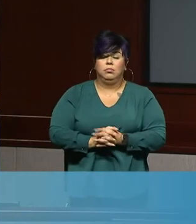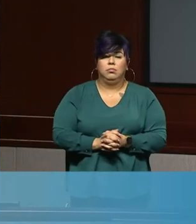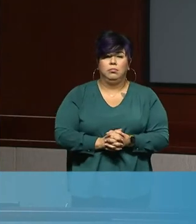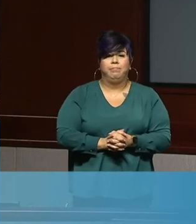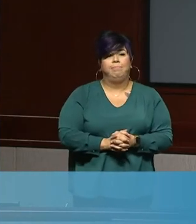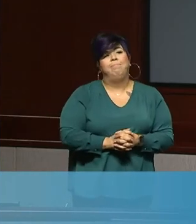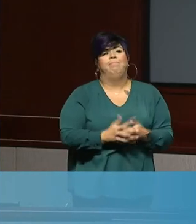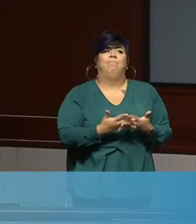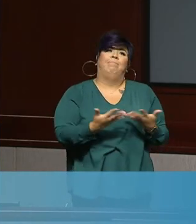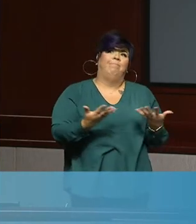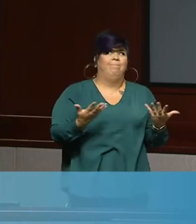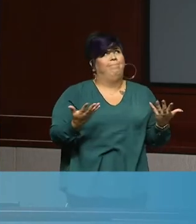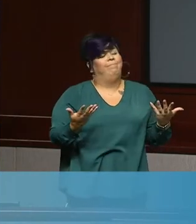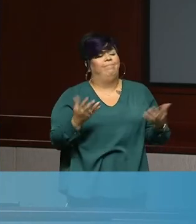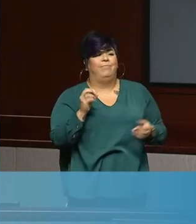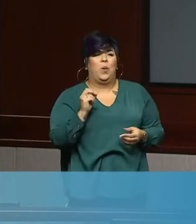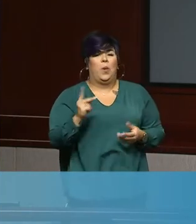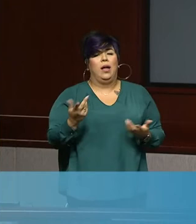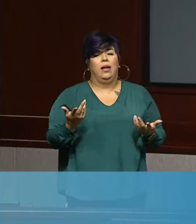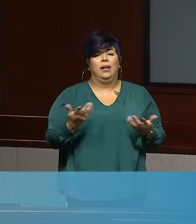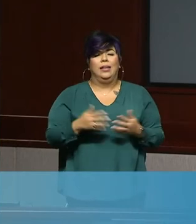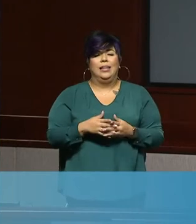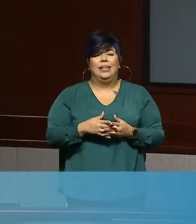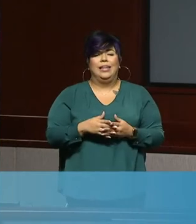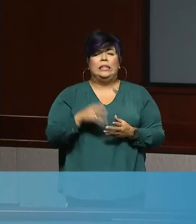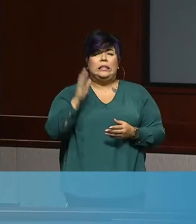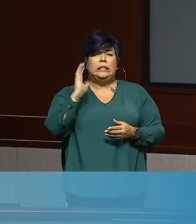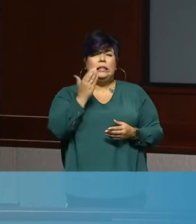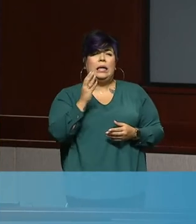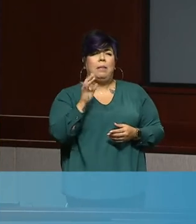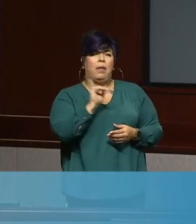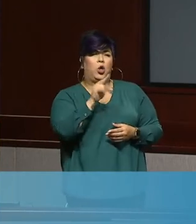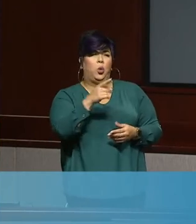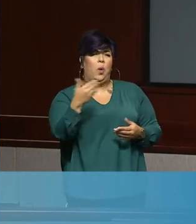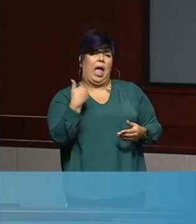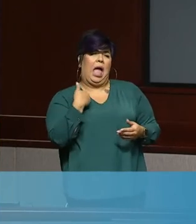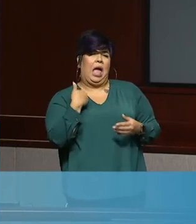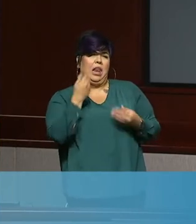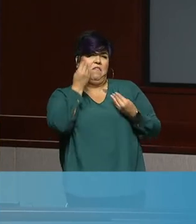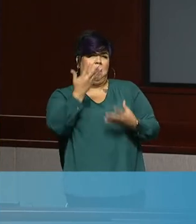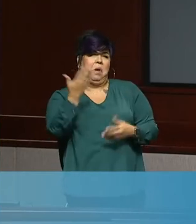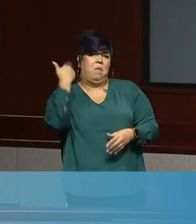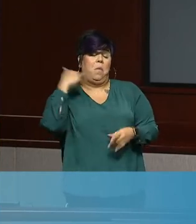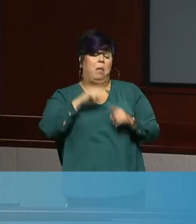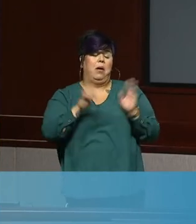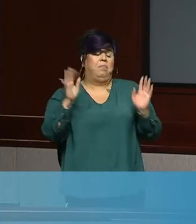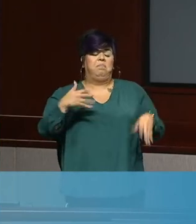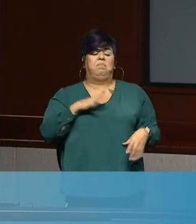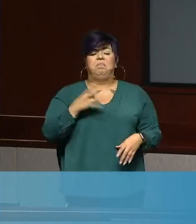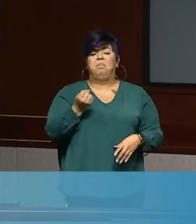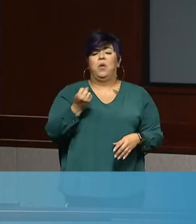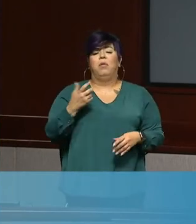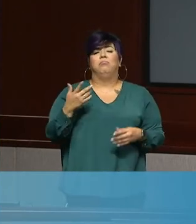Okay. It still sounds like you guys have an information in the beginning, but I'll wait for you guys to come back for follow-ups.